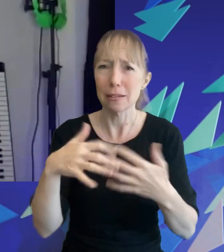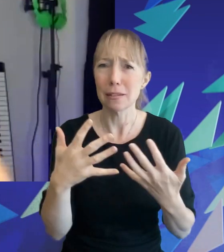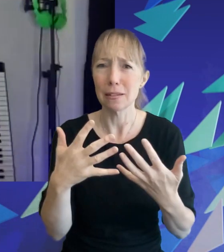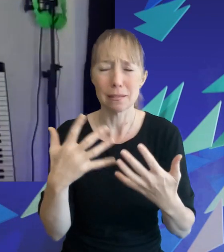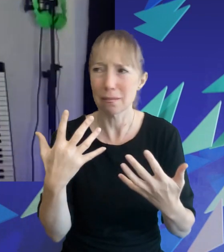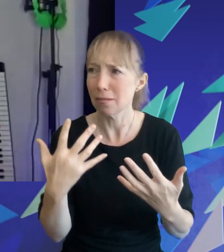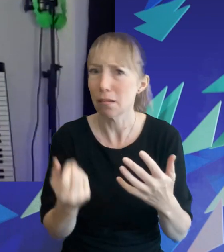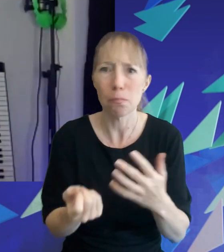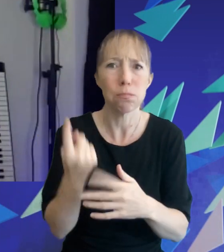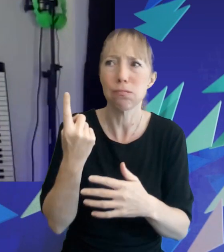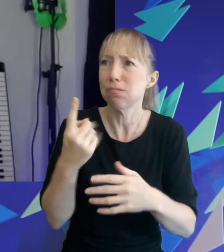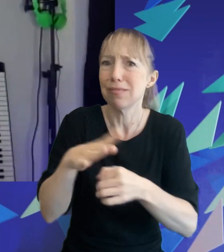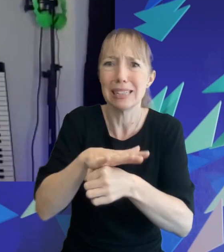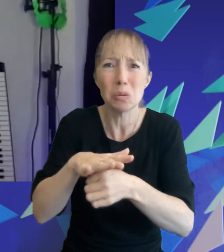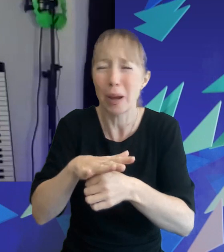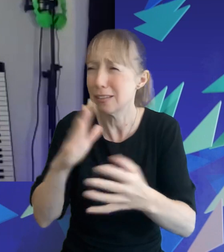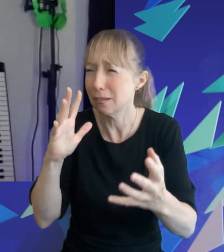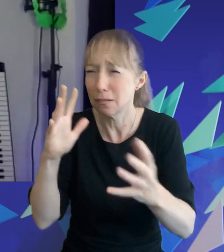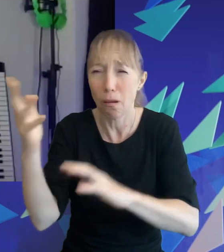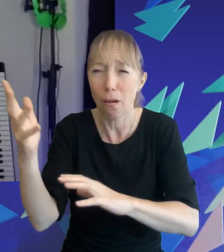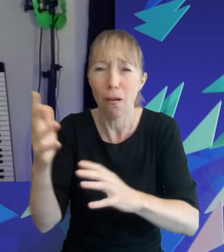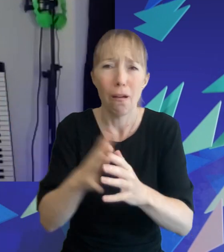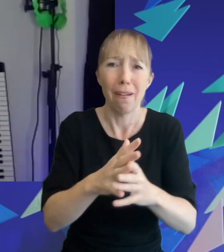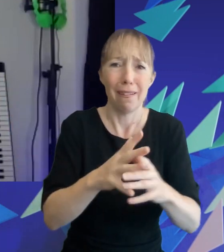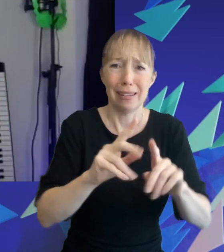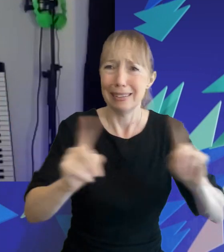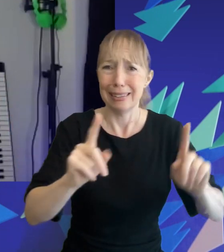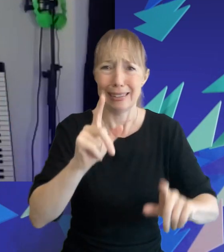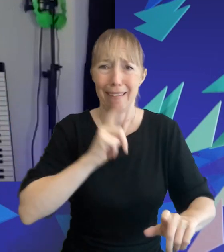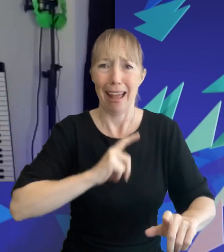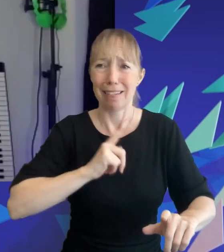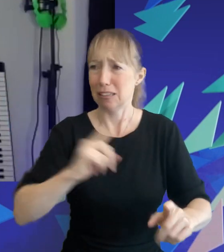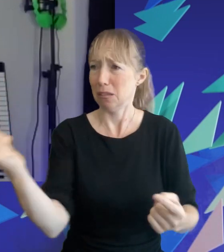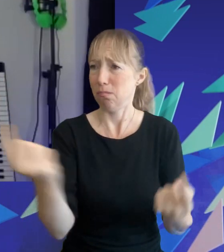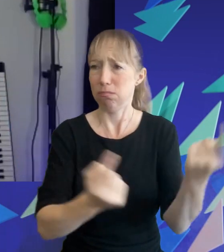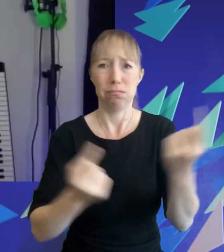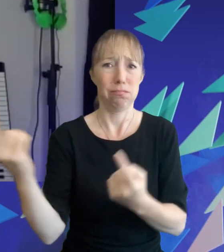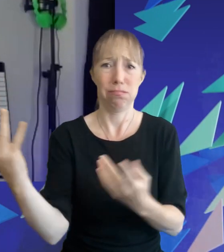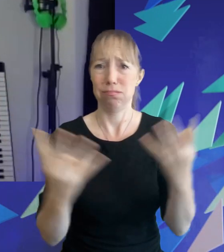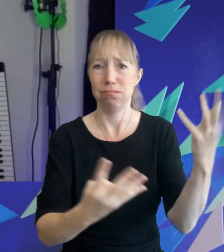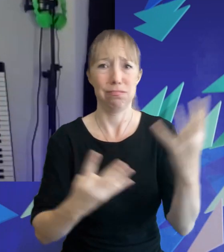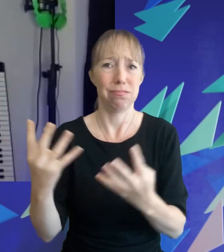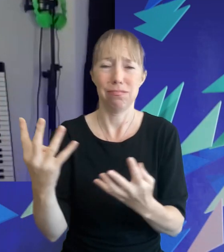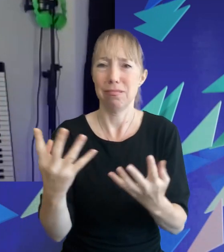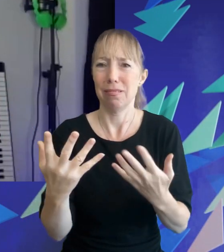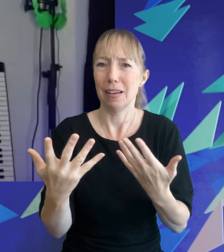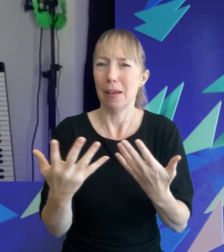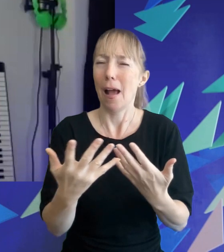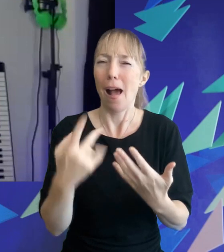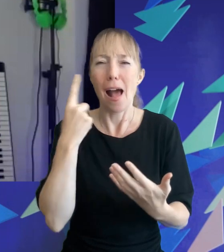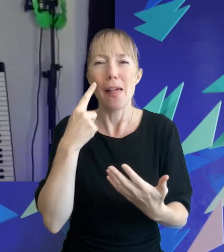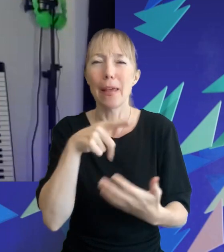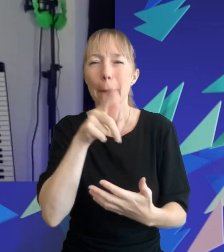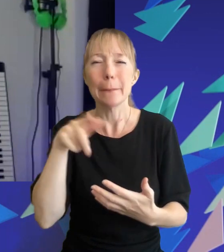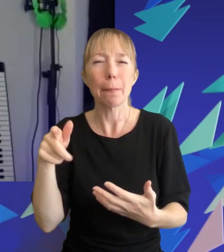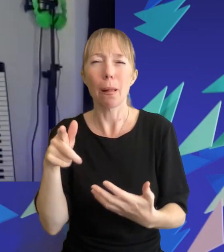all of these situations there are different characters and i think more and more people just saw